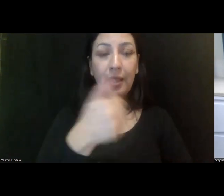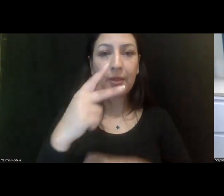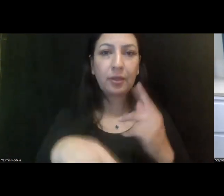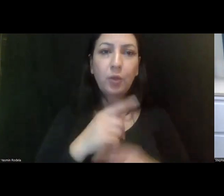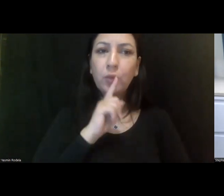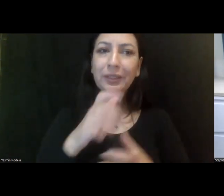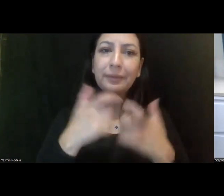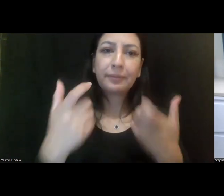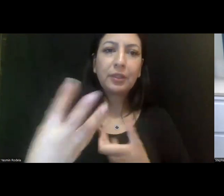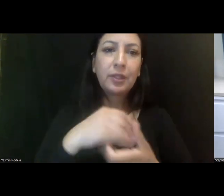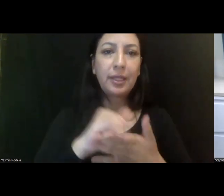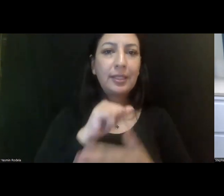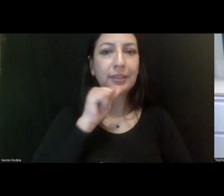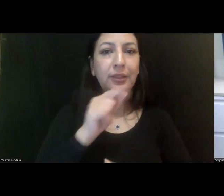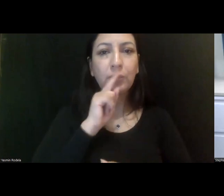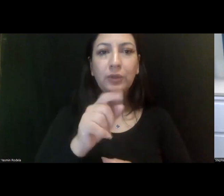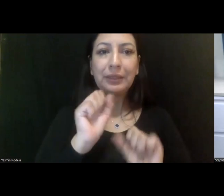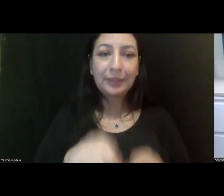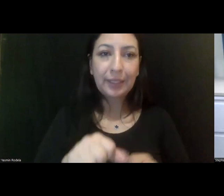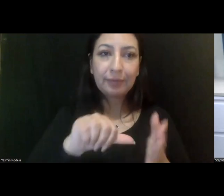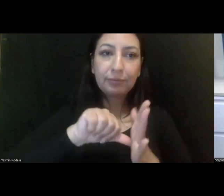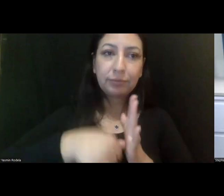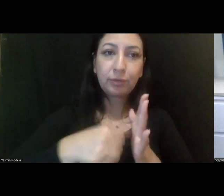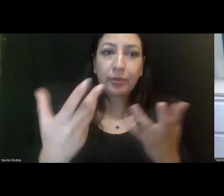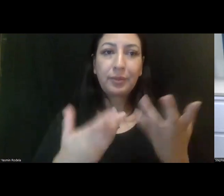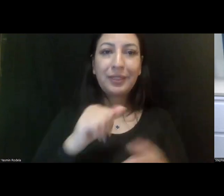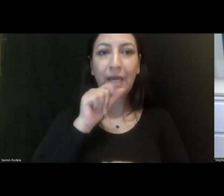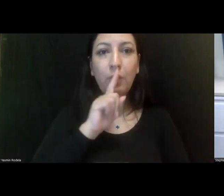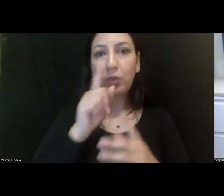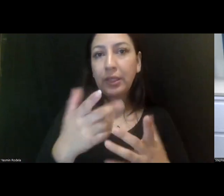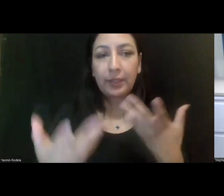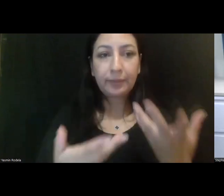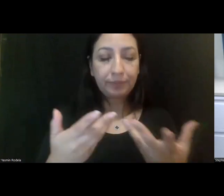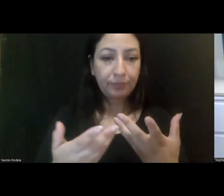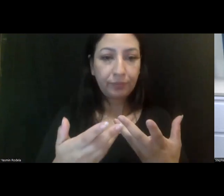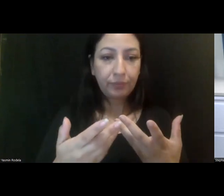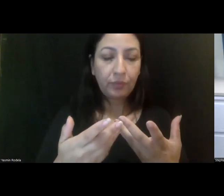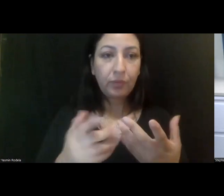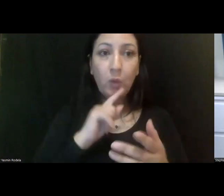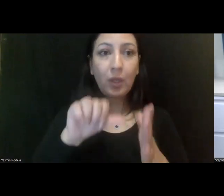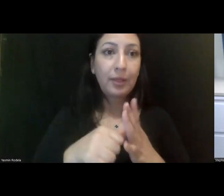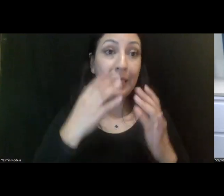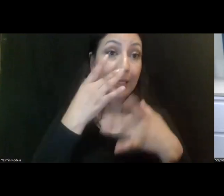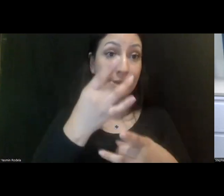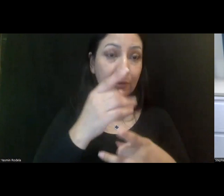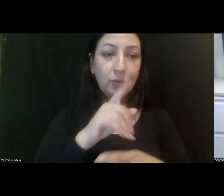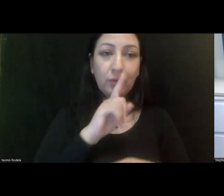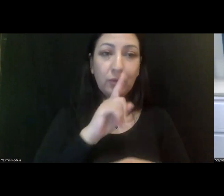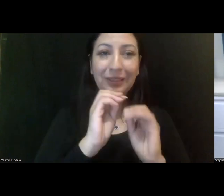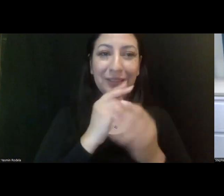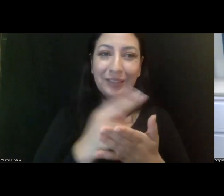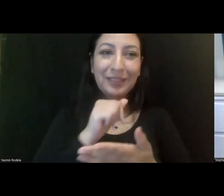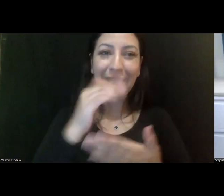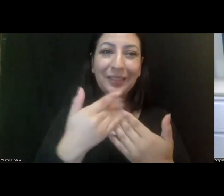really big component that doesn't get a lot of airplay because it's probably not super, uh, super interesting. And frankly, it's not even that